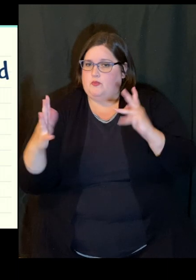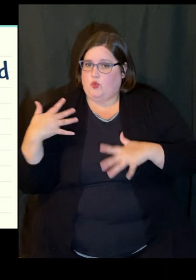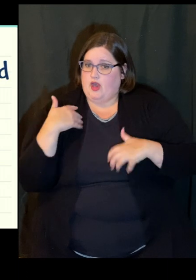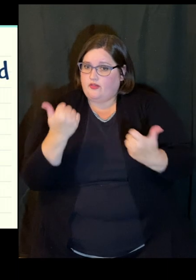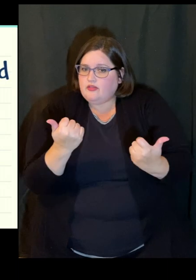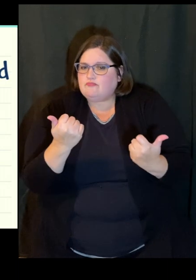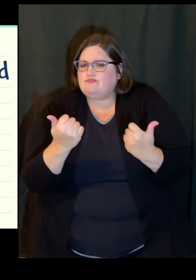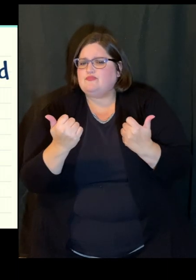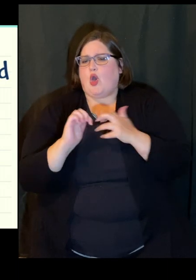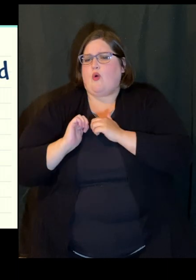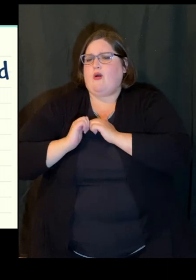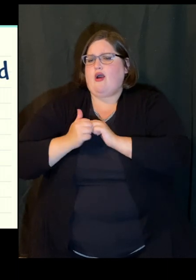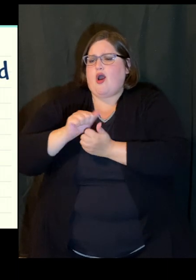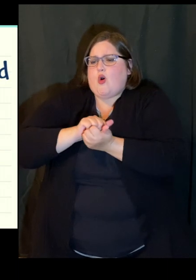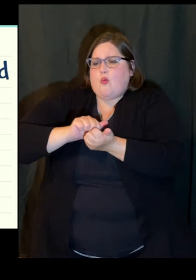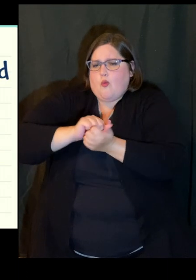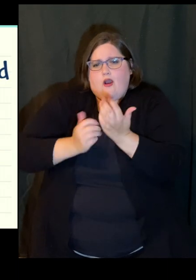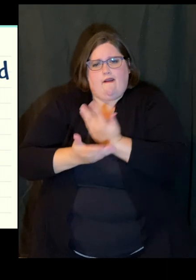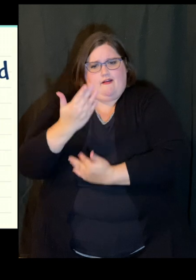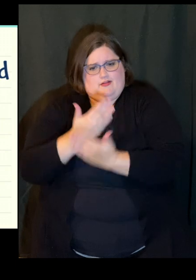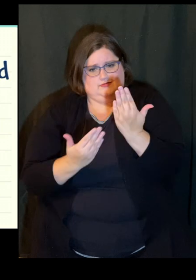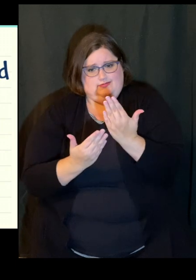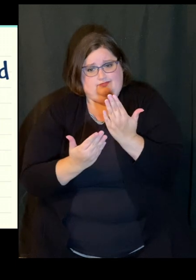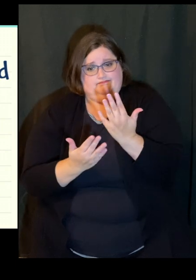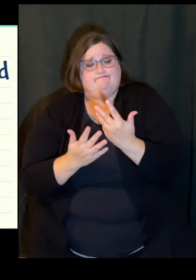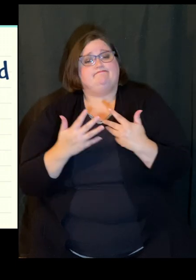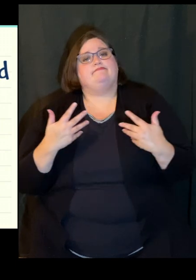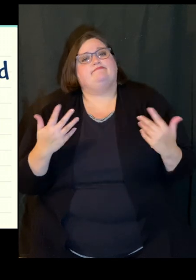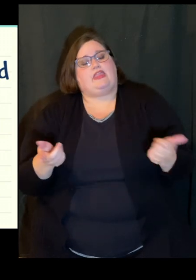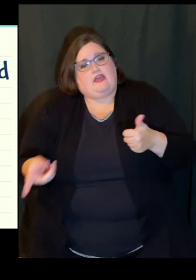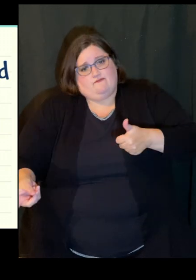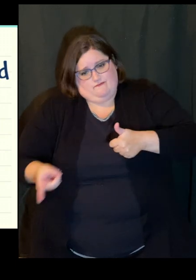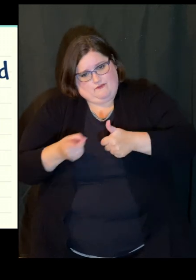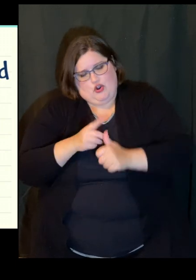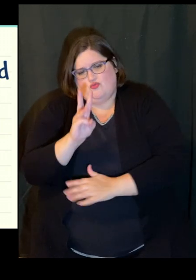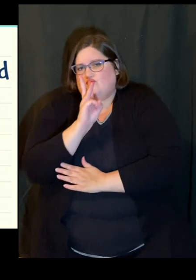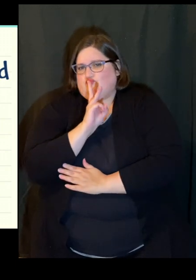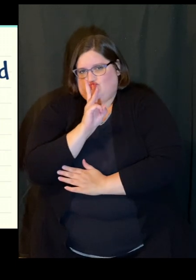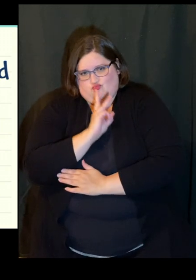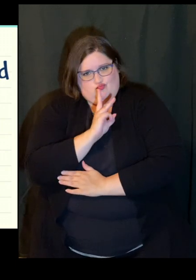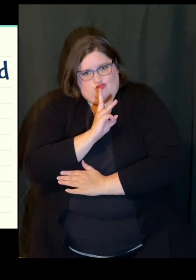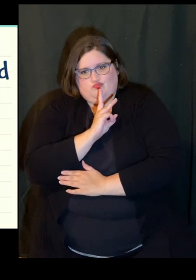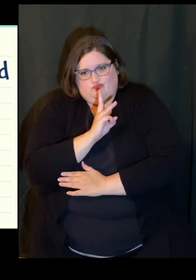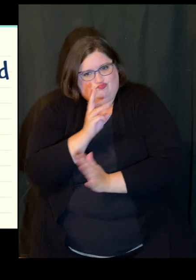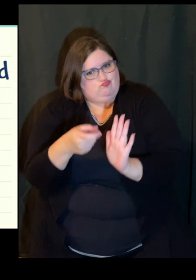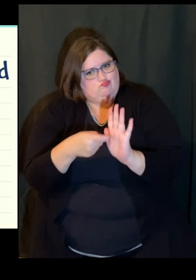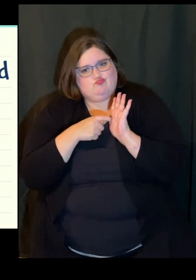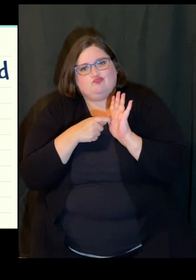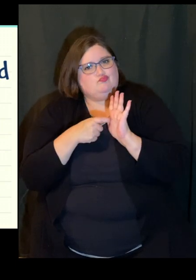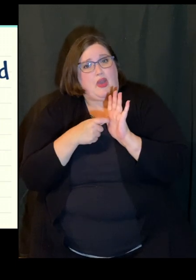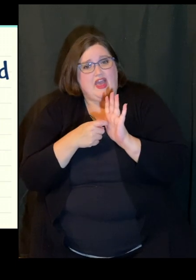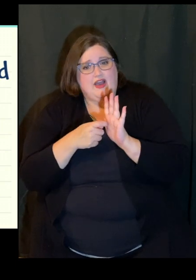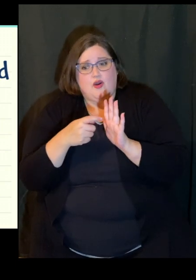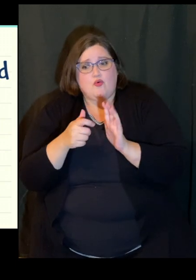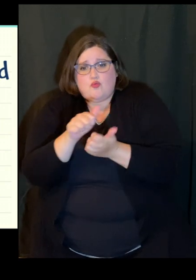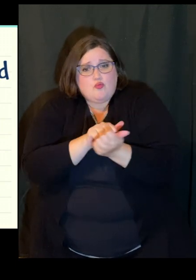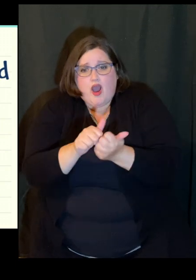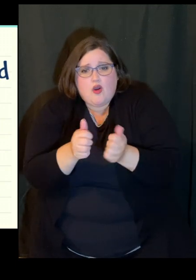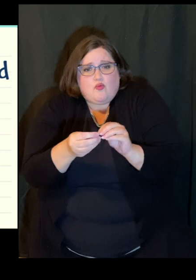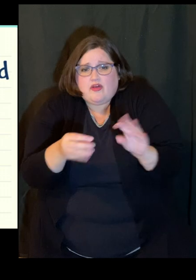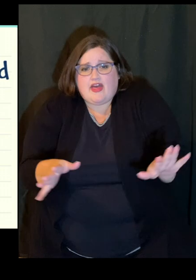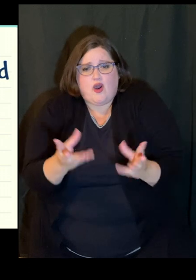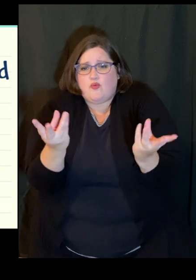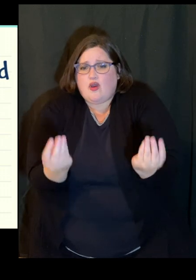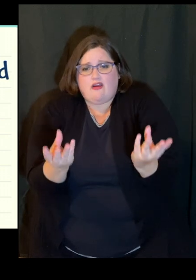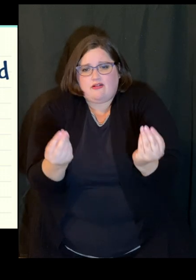Well, first you need water. You can't wash your hands if you don't get them wet. The water should be warm, because